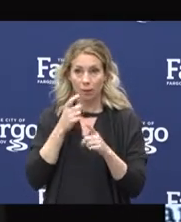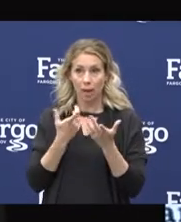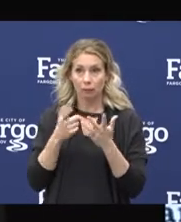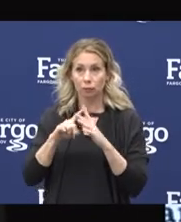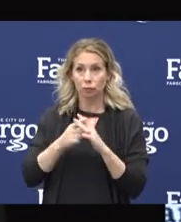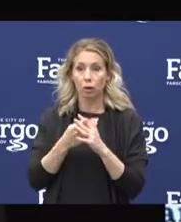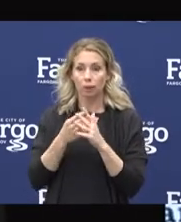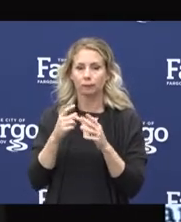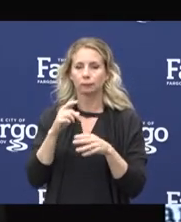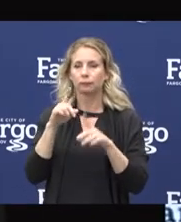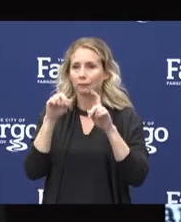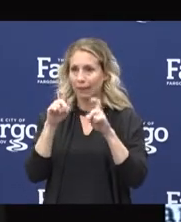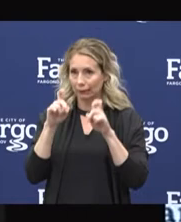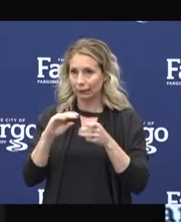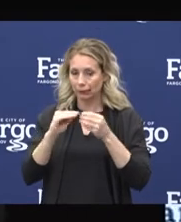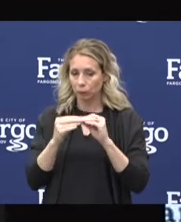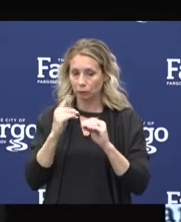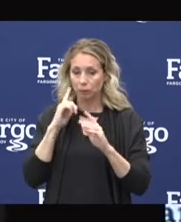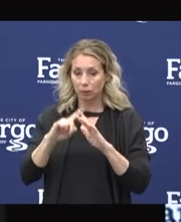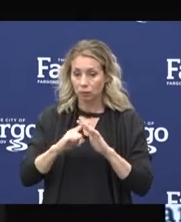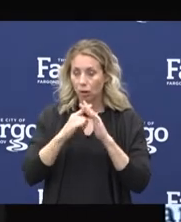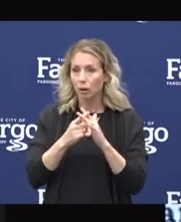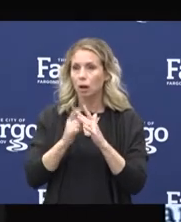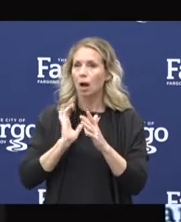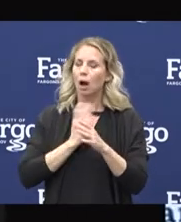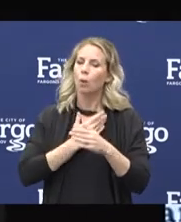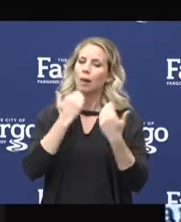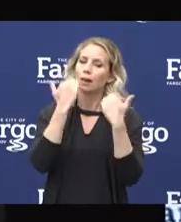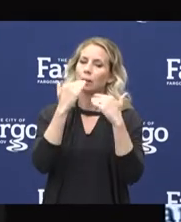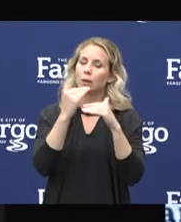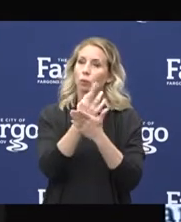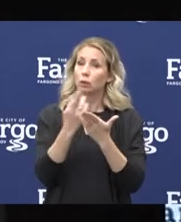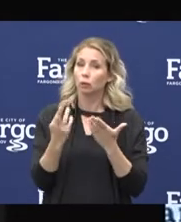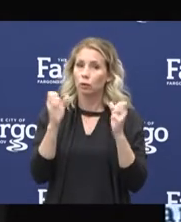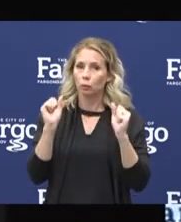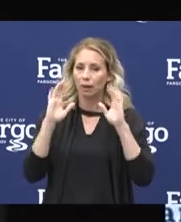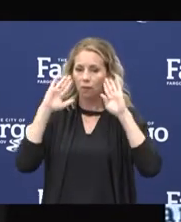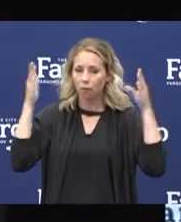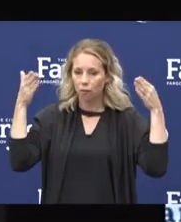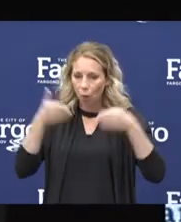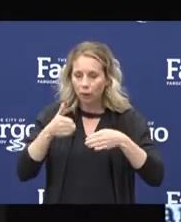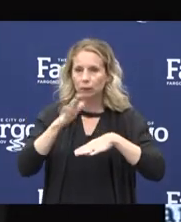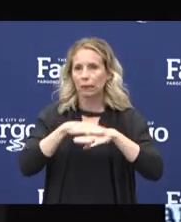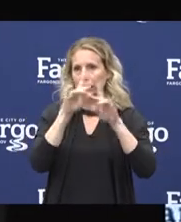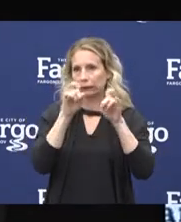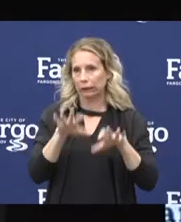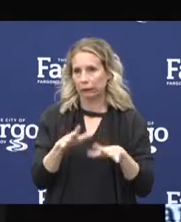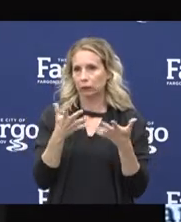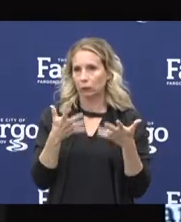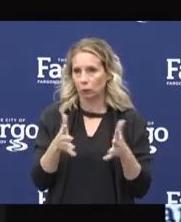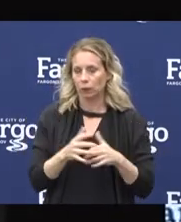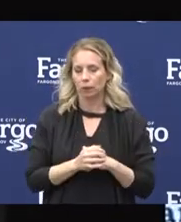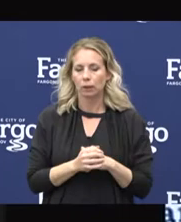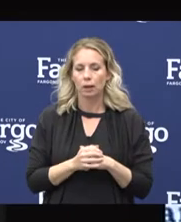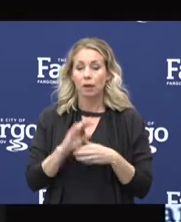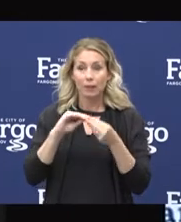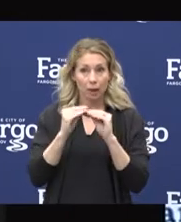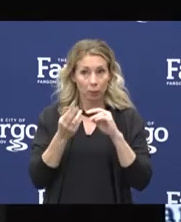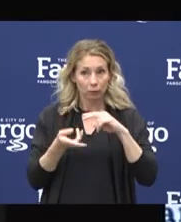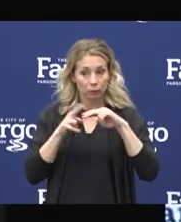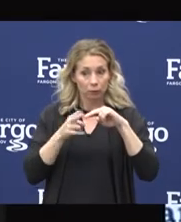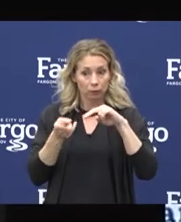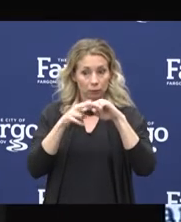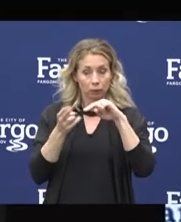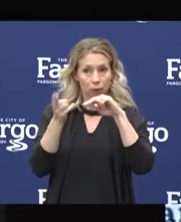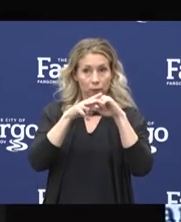implemented, we have been able to focus our limited resources solely on targeted testing. The increase in positive cases shows that our testing